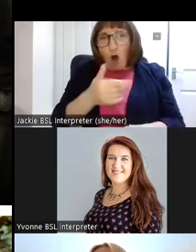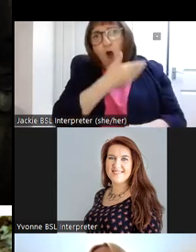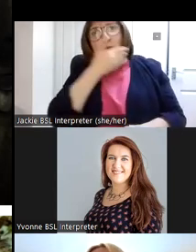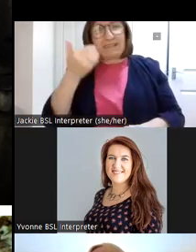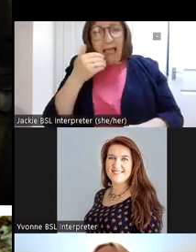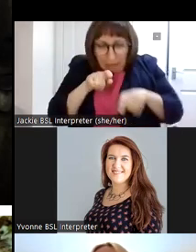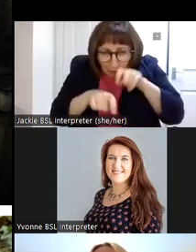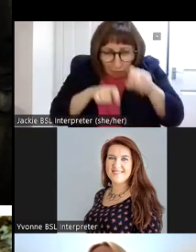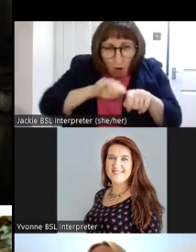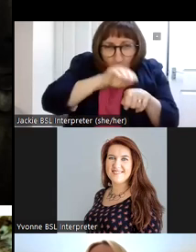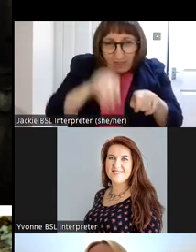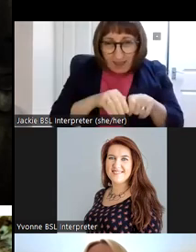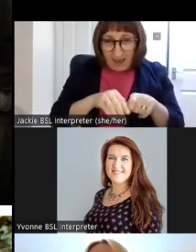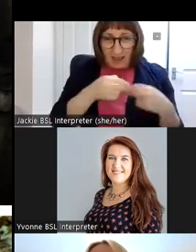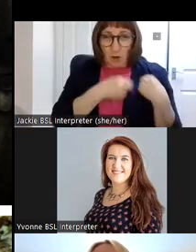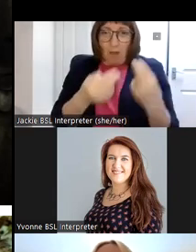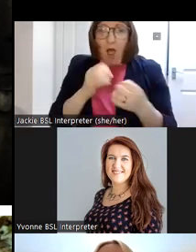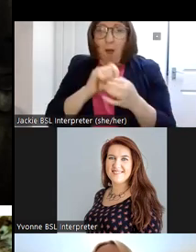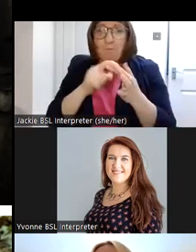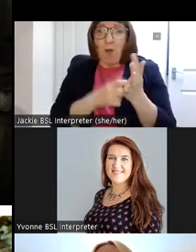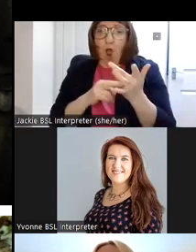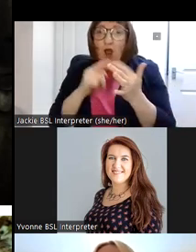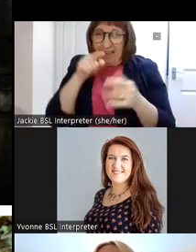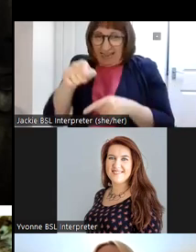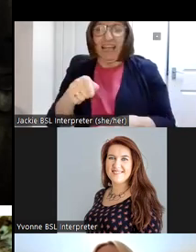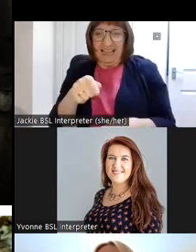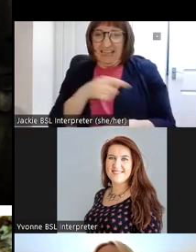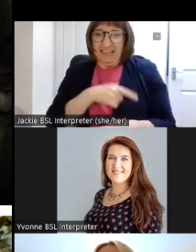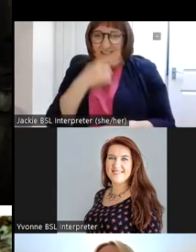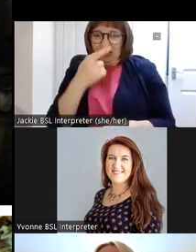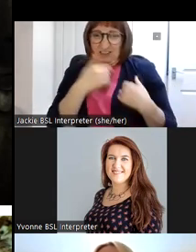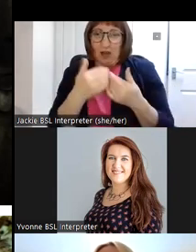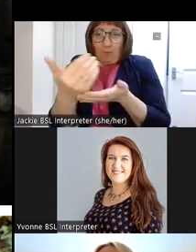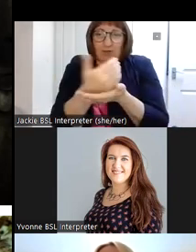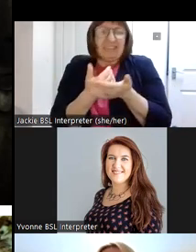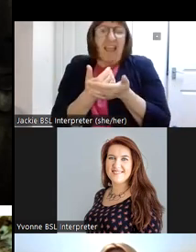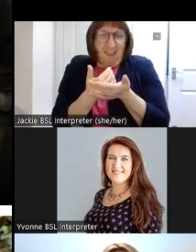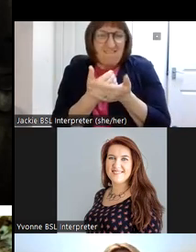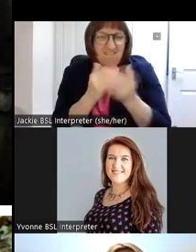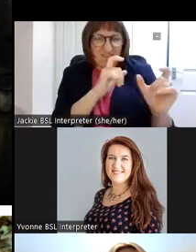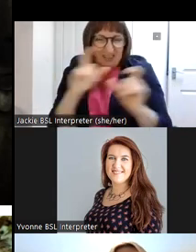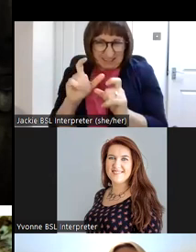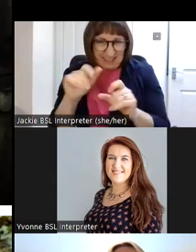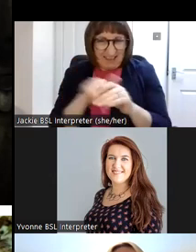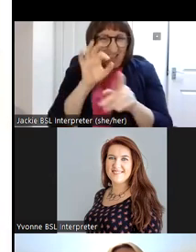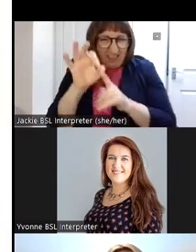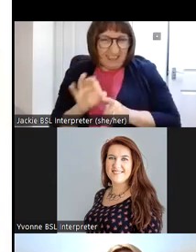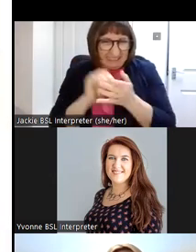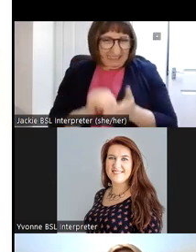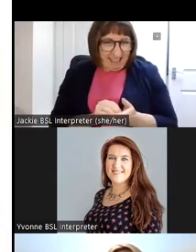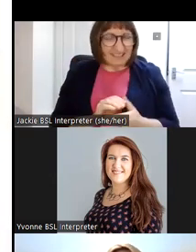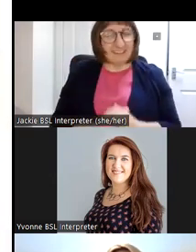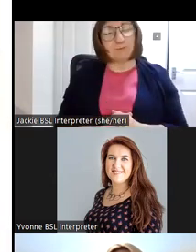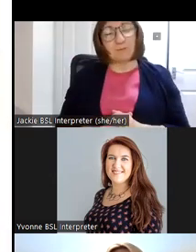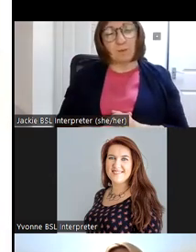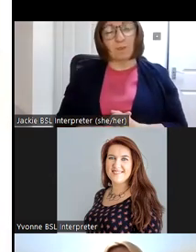but uh we passed these over to bernie doherty then so she can uh she can have them preserved and uh fill in all the details uh